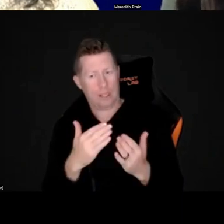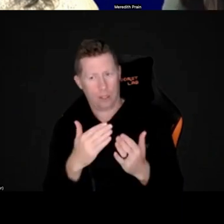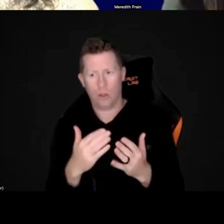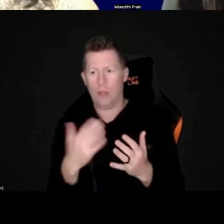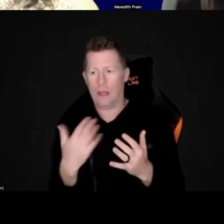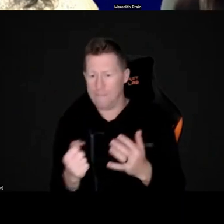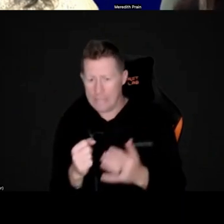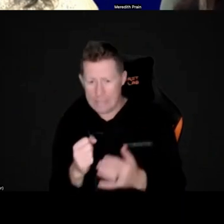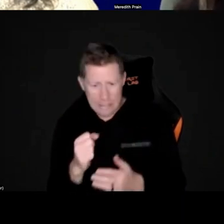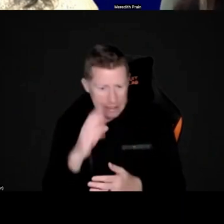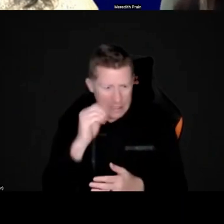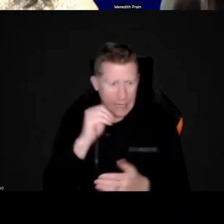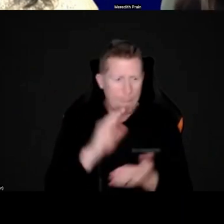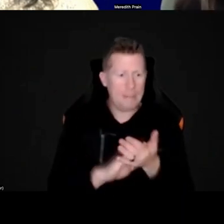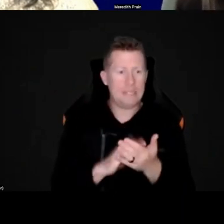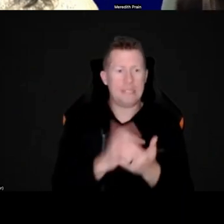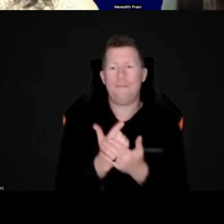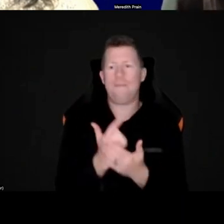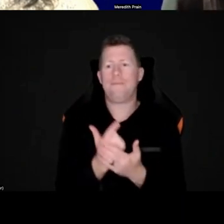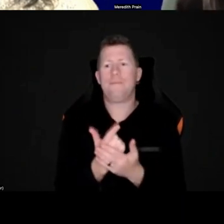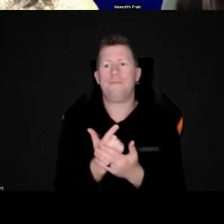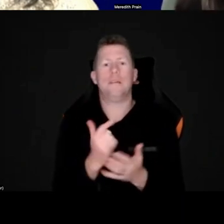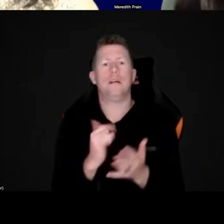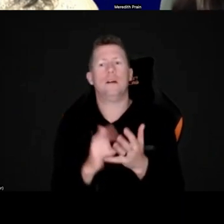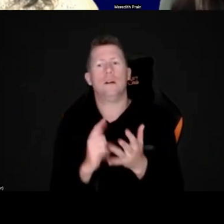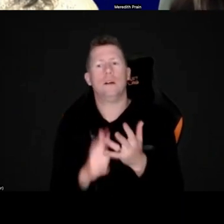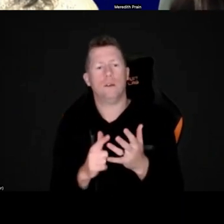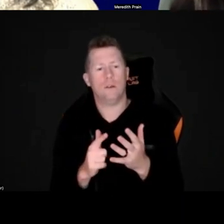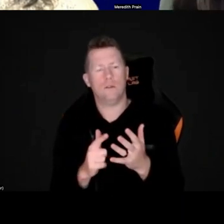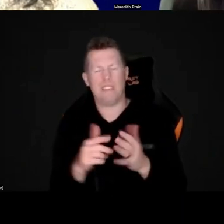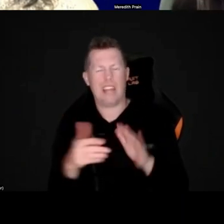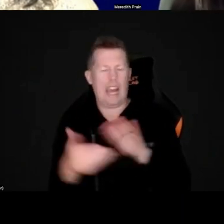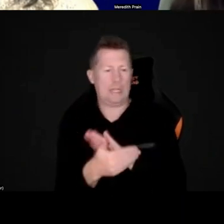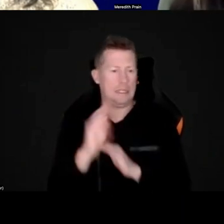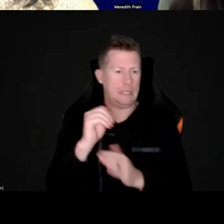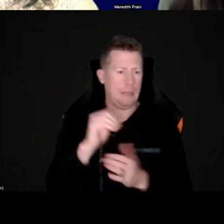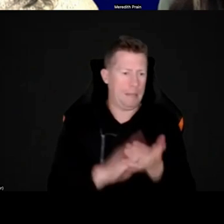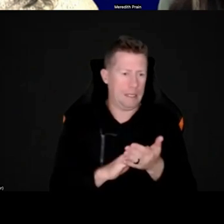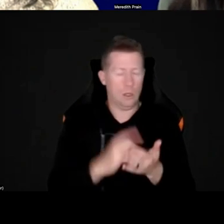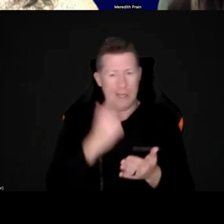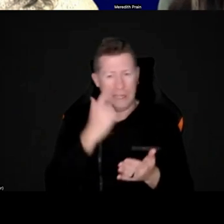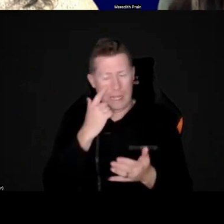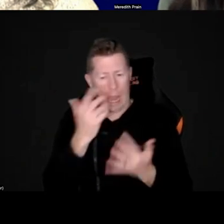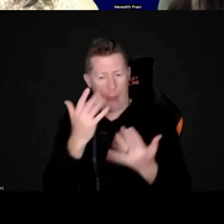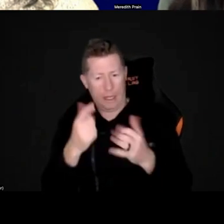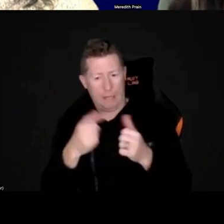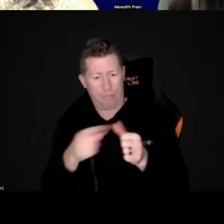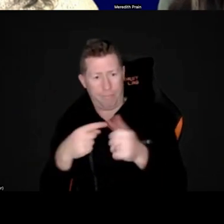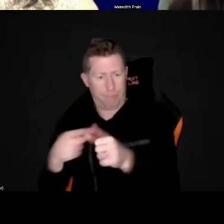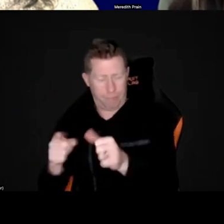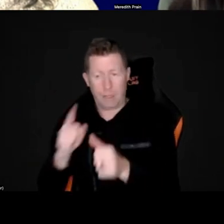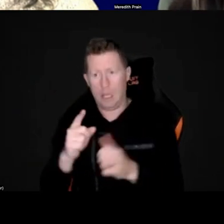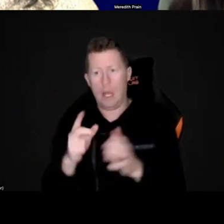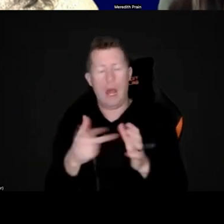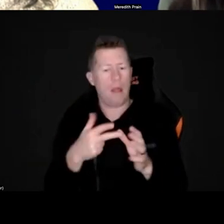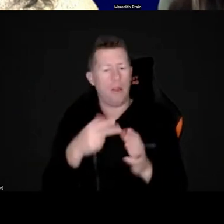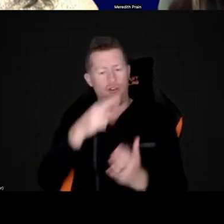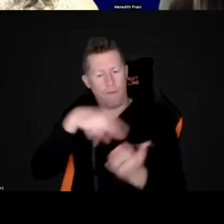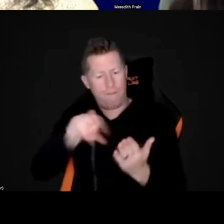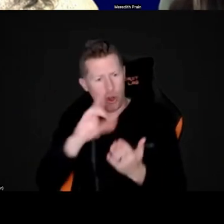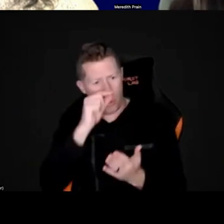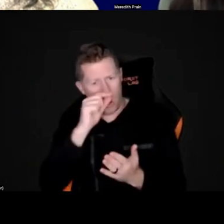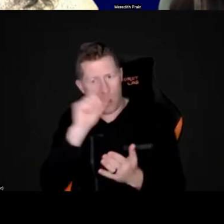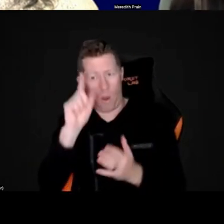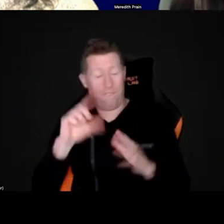about 10 minutes to go just, um, under, so we'll get through as many as we can. So another referral question from a